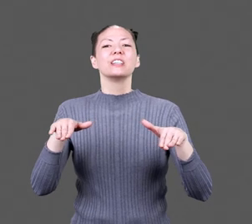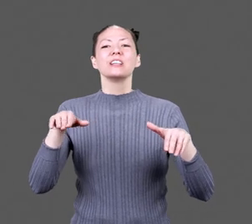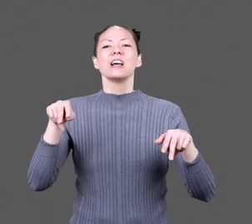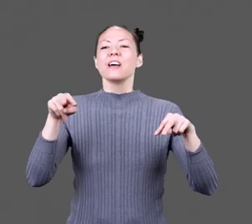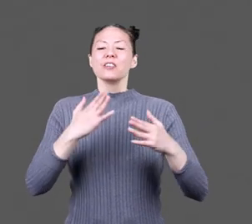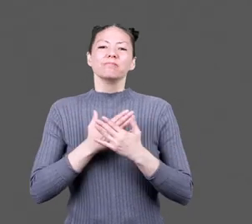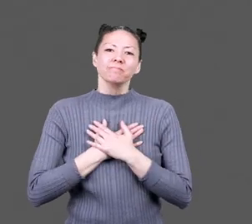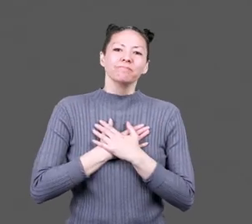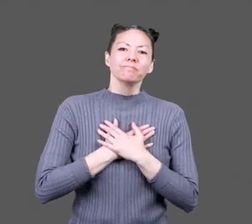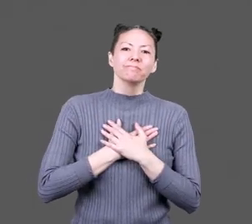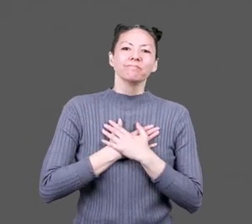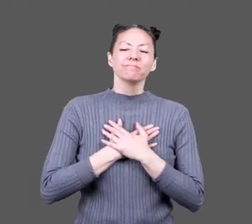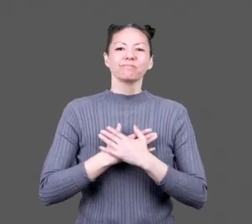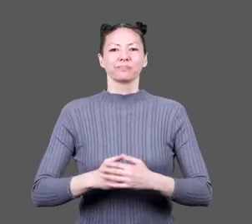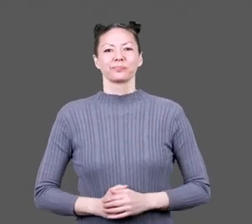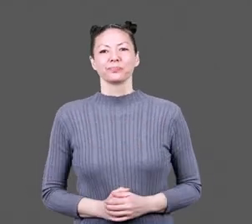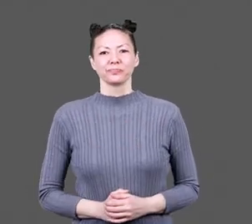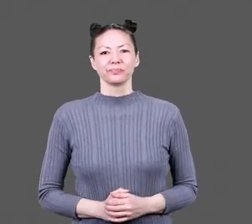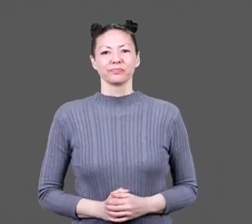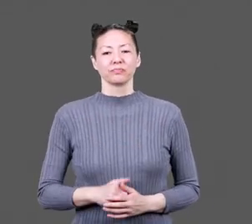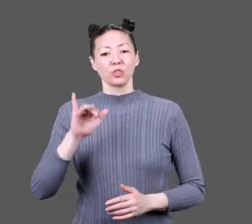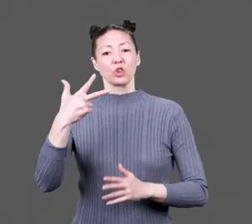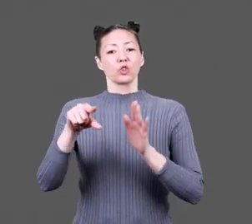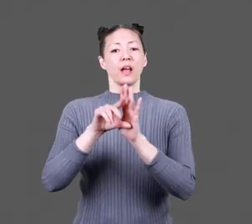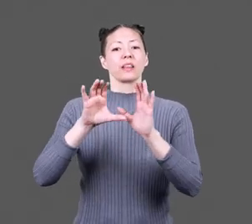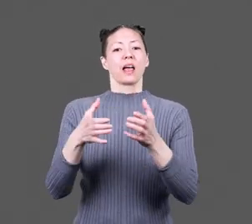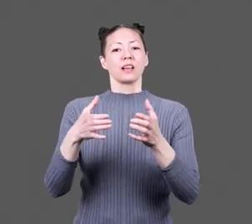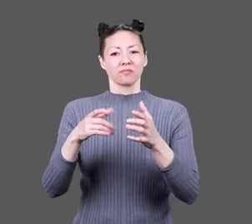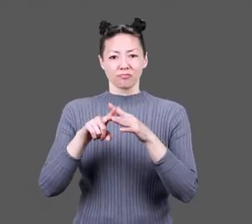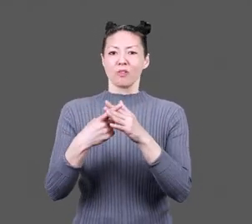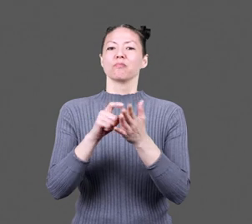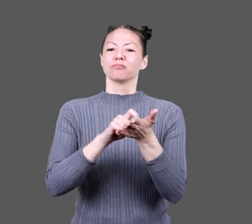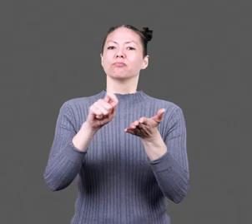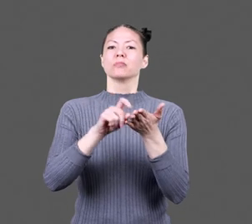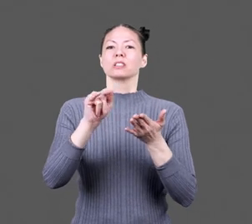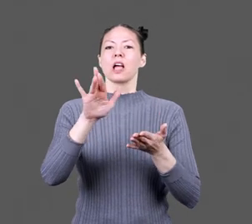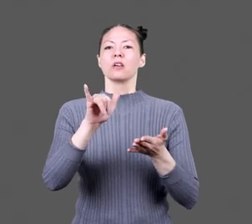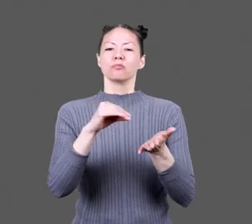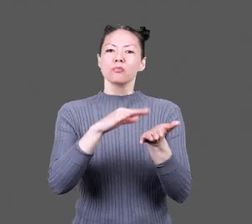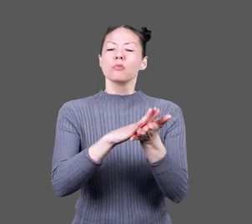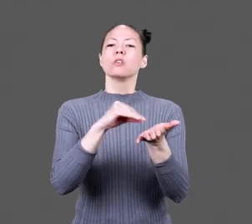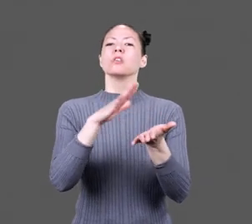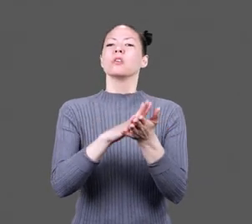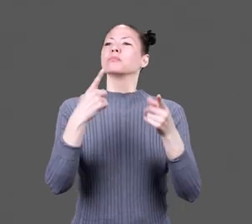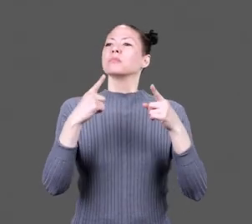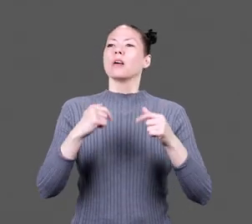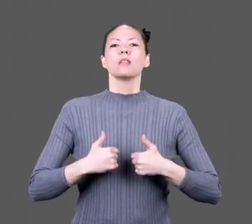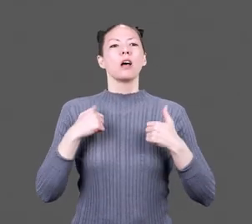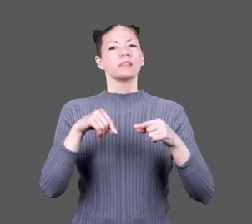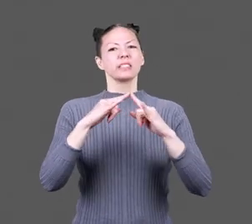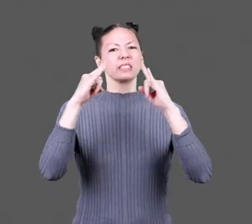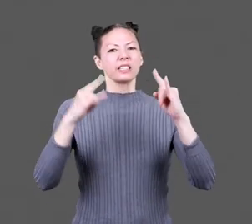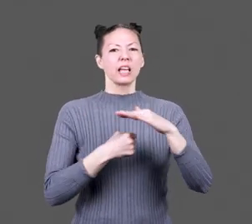Standing children put their hands over their hearts. My third grade class even started a diary to record our daily